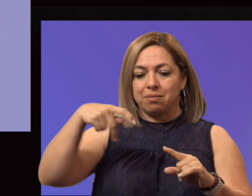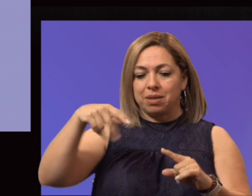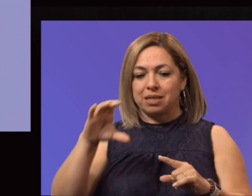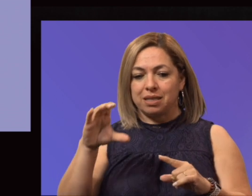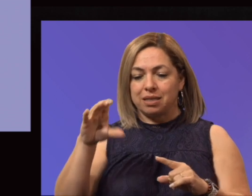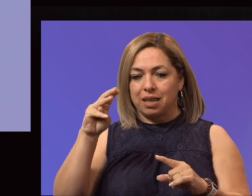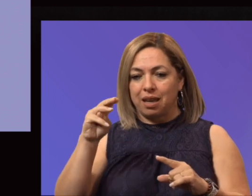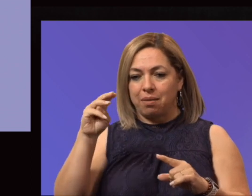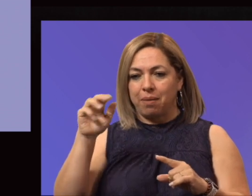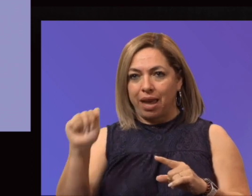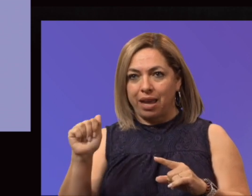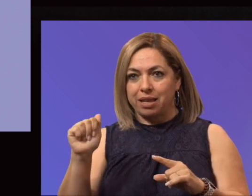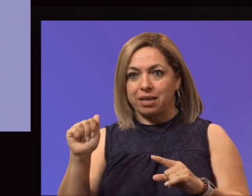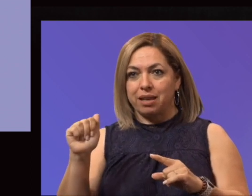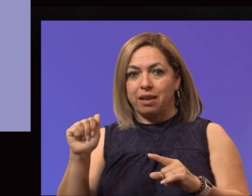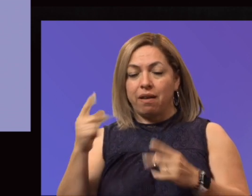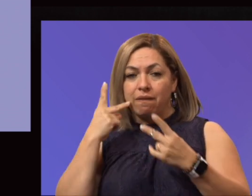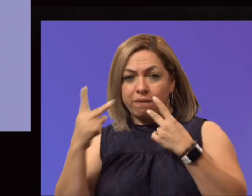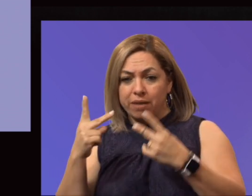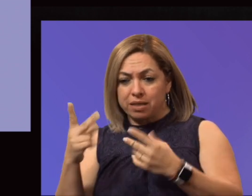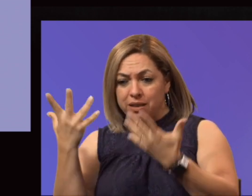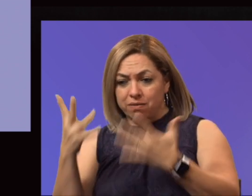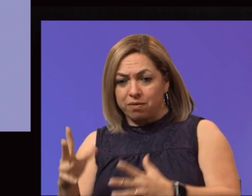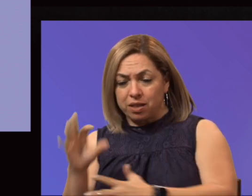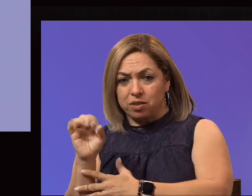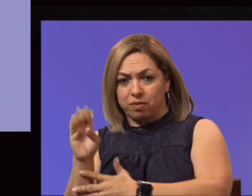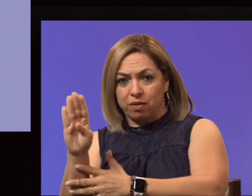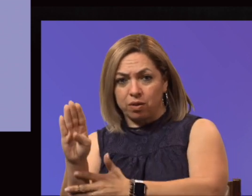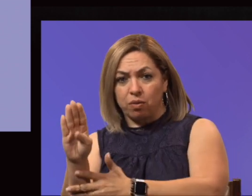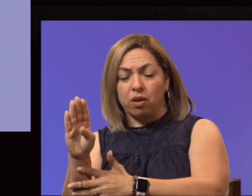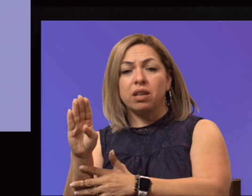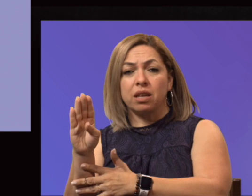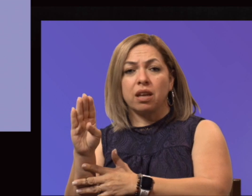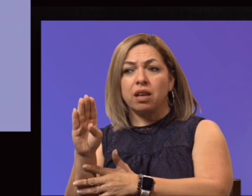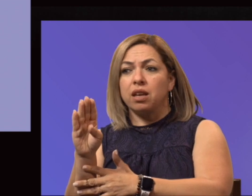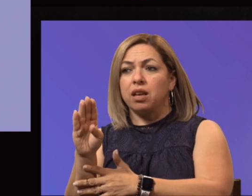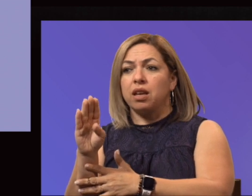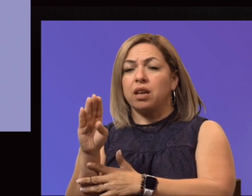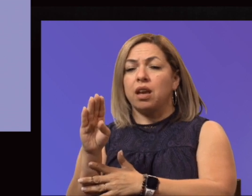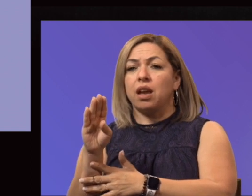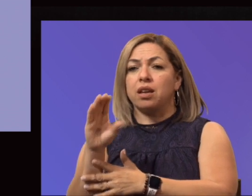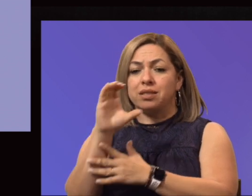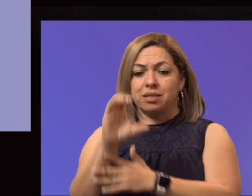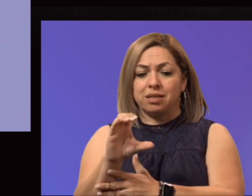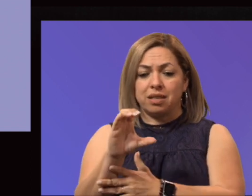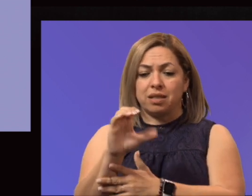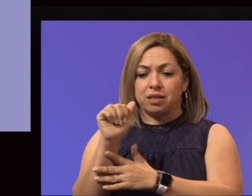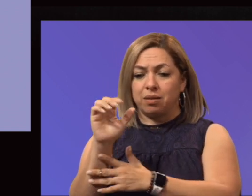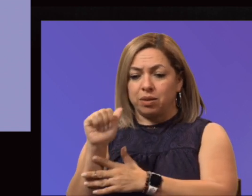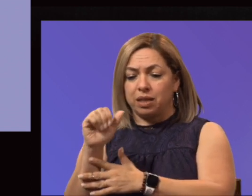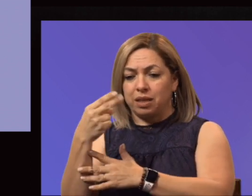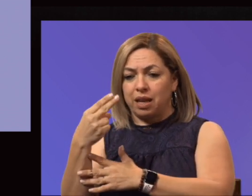was completed in February and was highly rated by the CAAHCEP as well as the